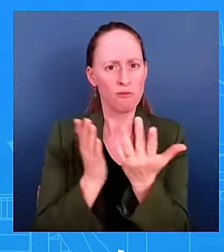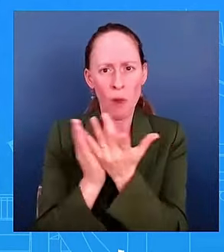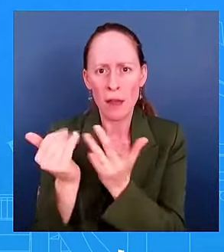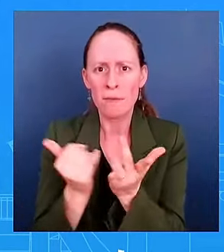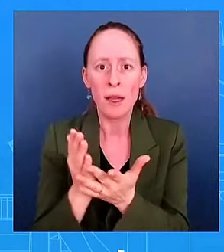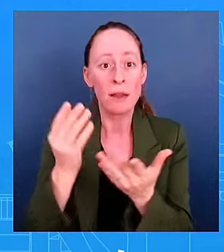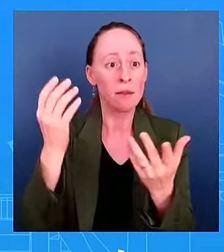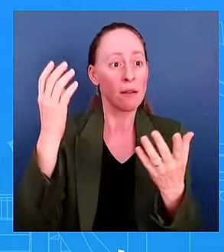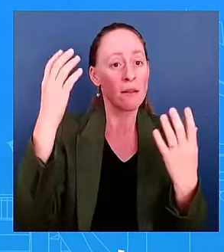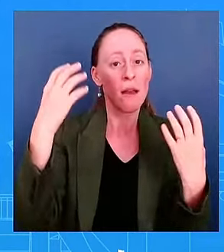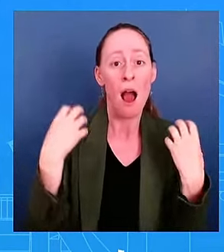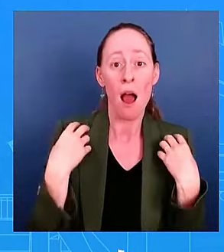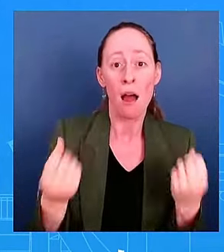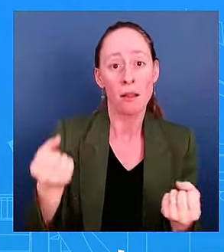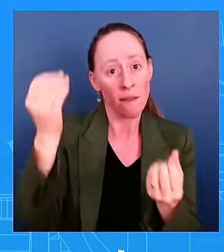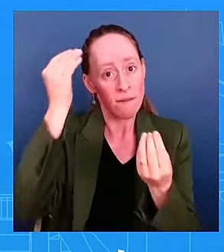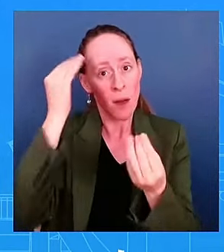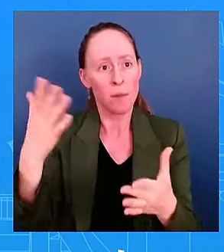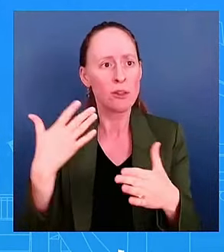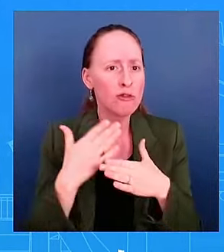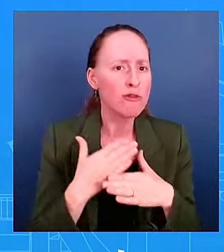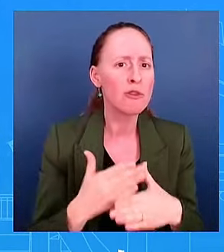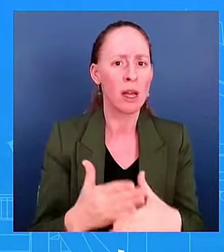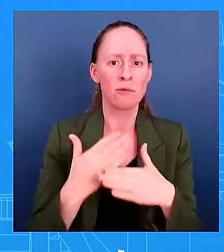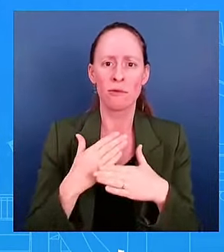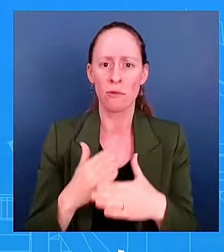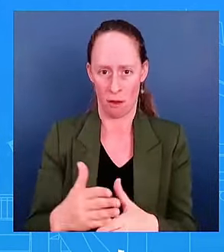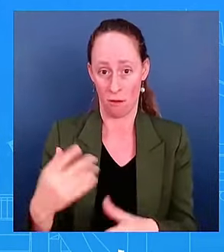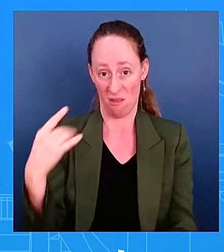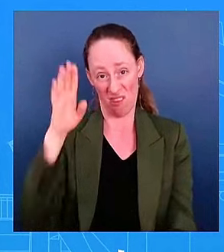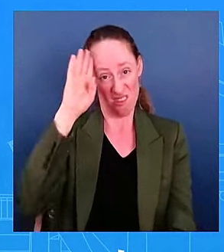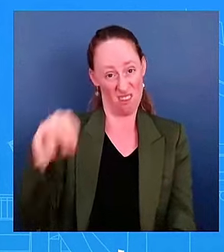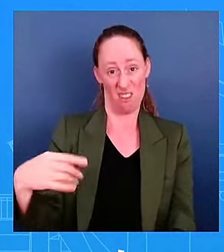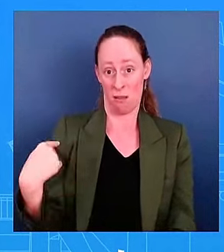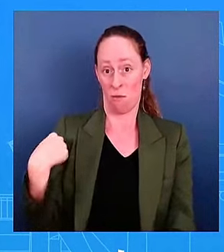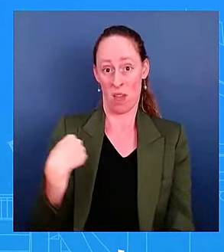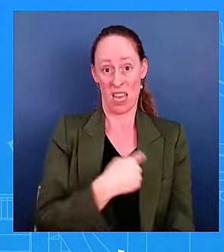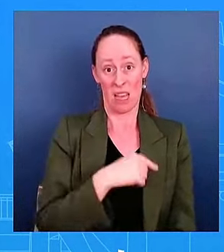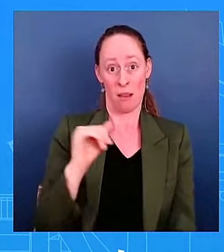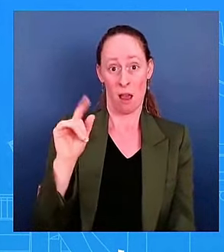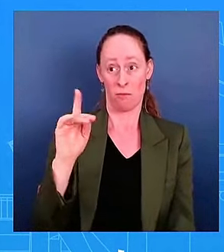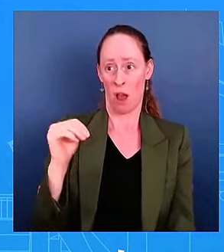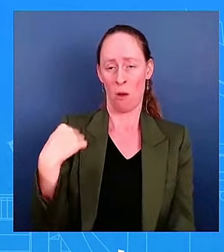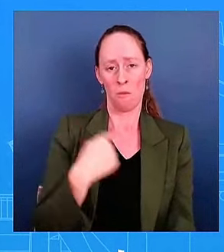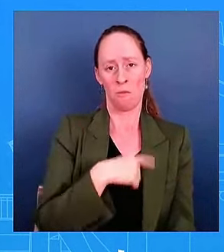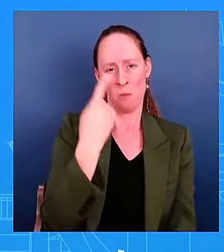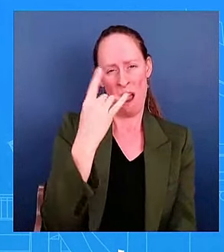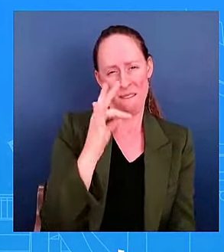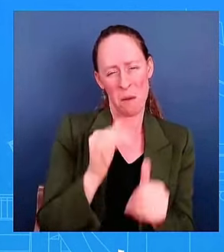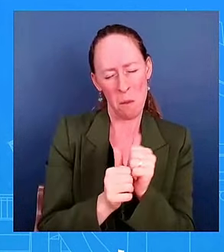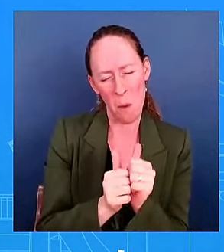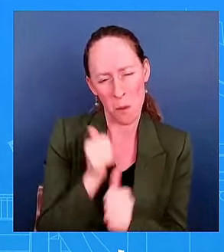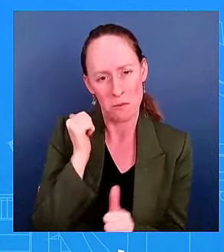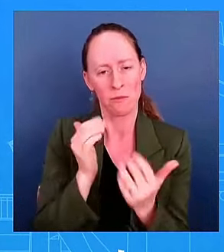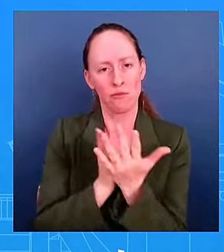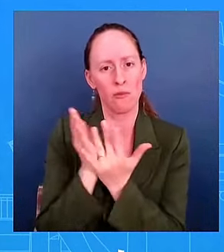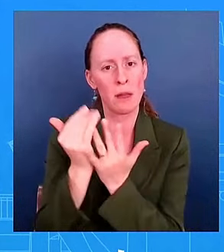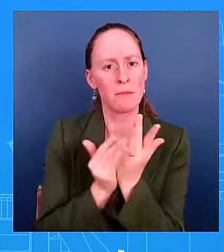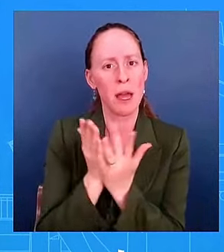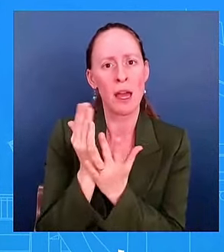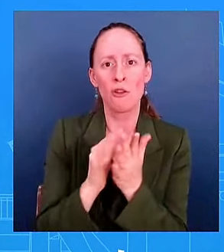transparent administration. When it comes to medical records, that is, that is what, what we've been able to do.